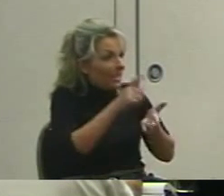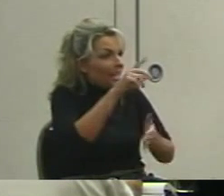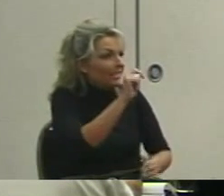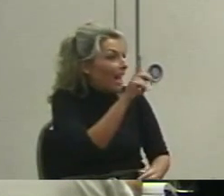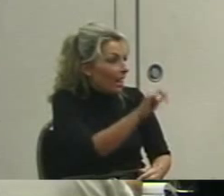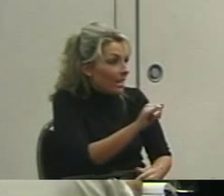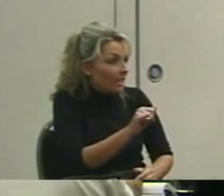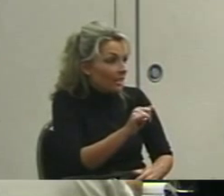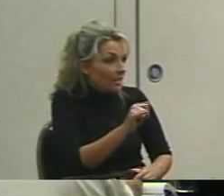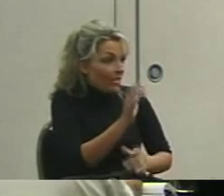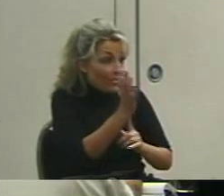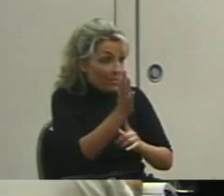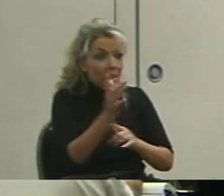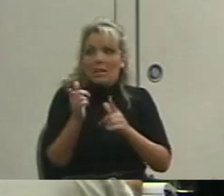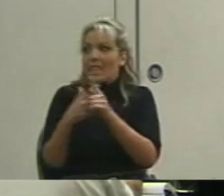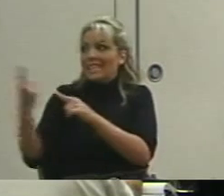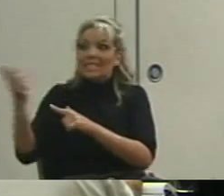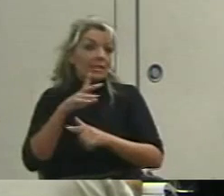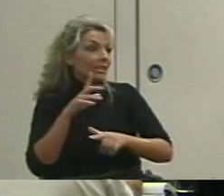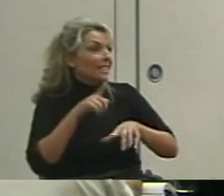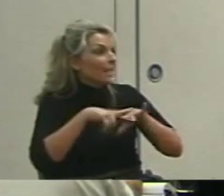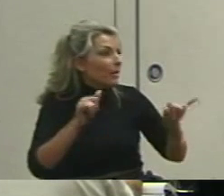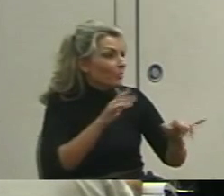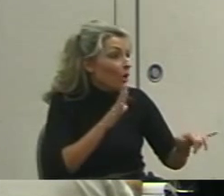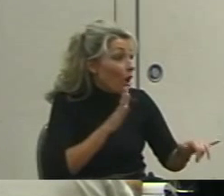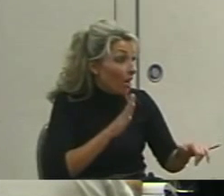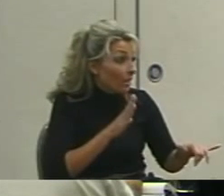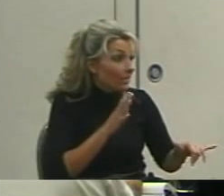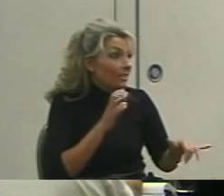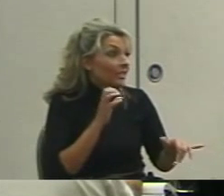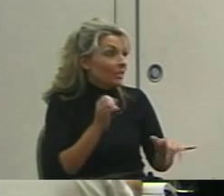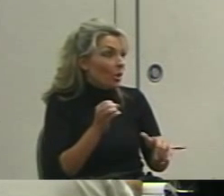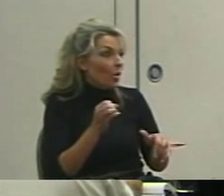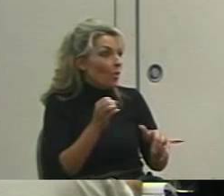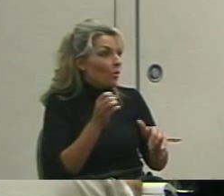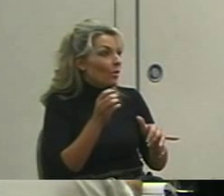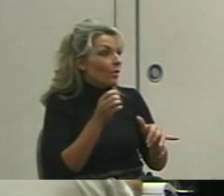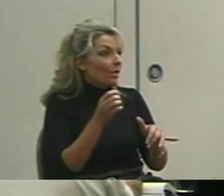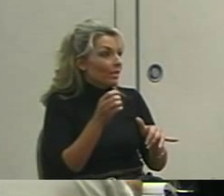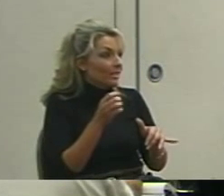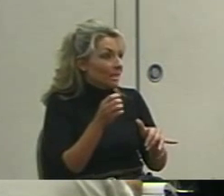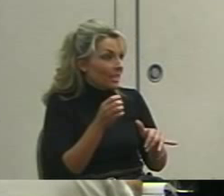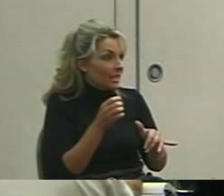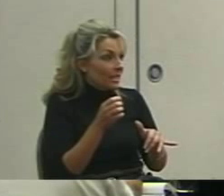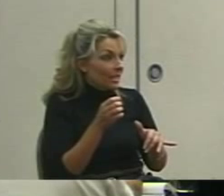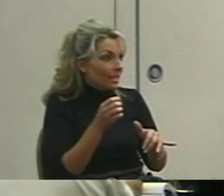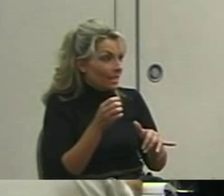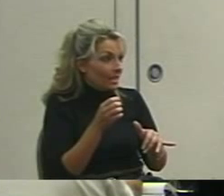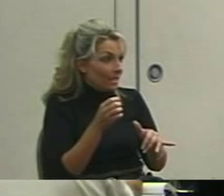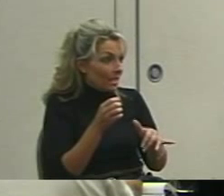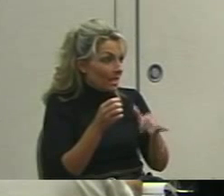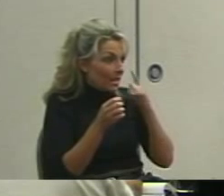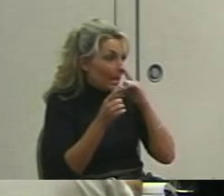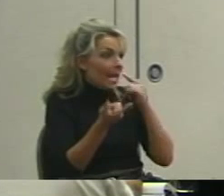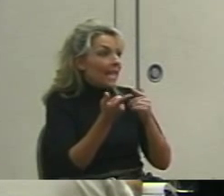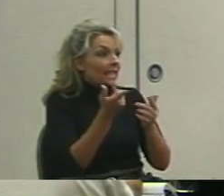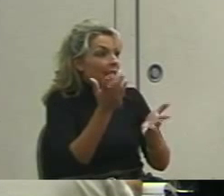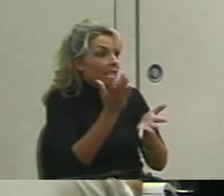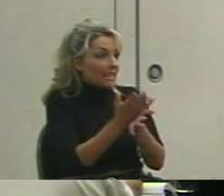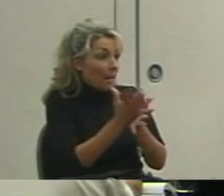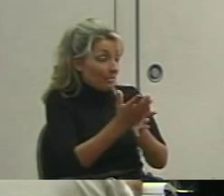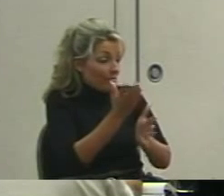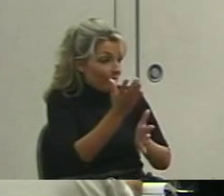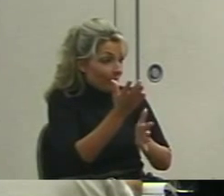Alright begin. Okay I want to hit on objectives. If there's one thing